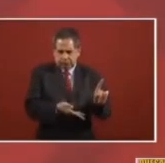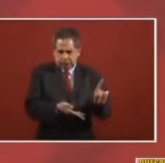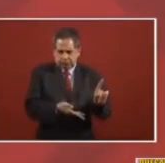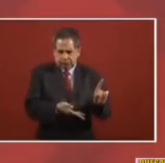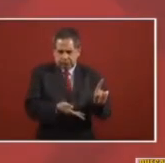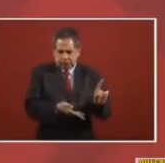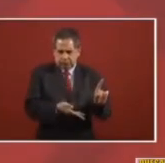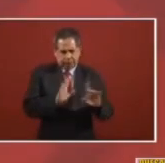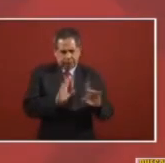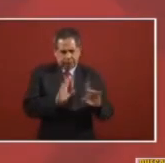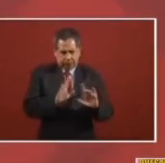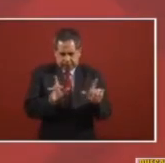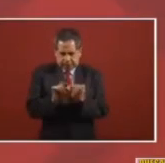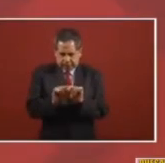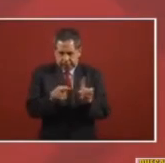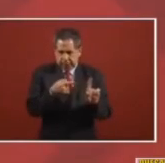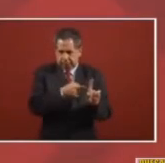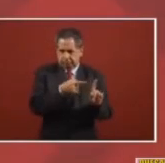What person?